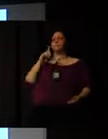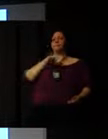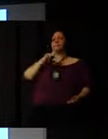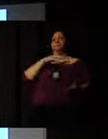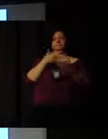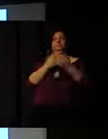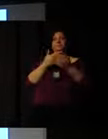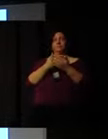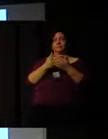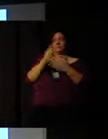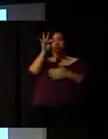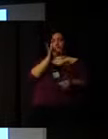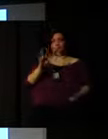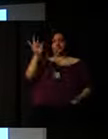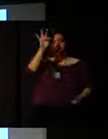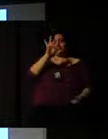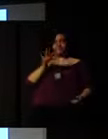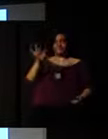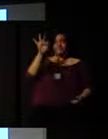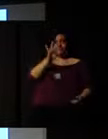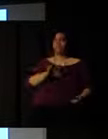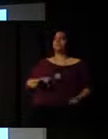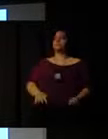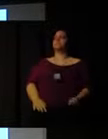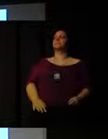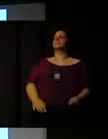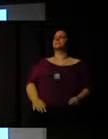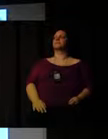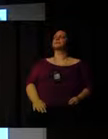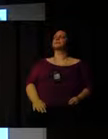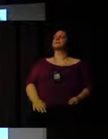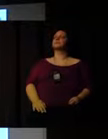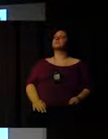sport or development work.